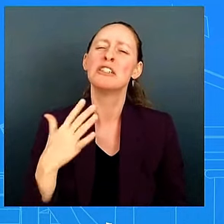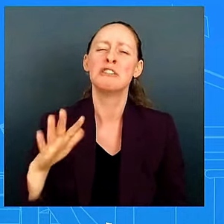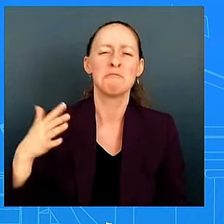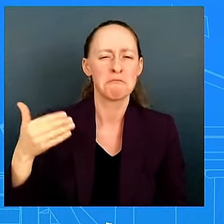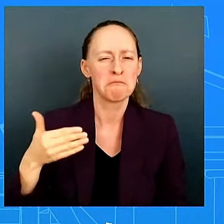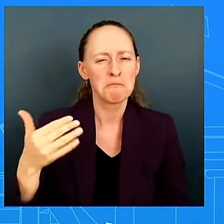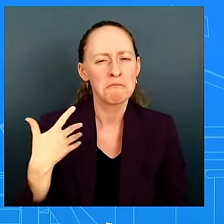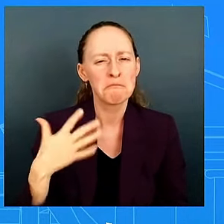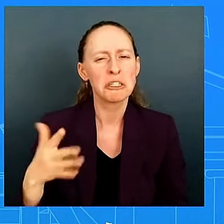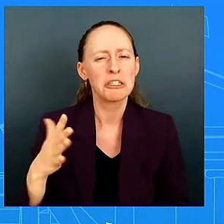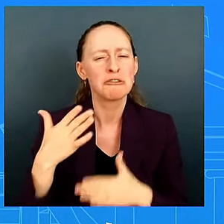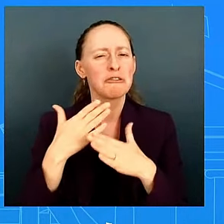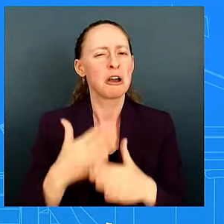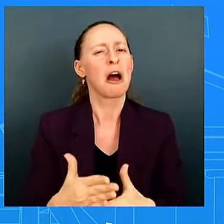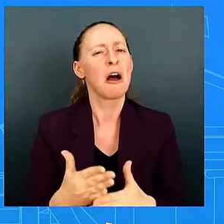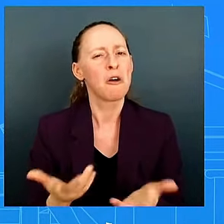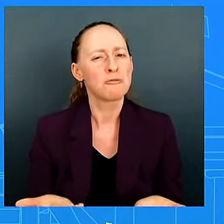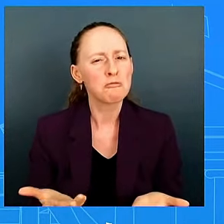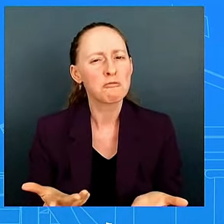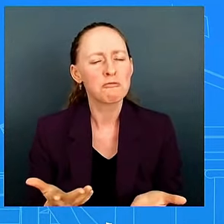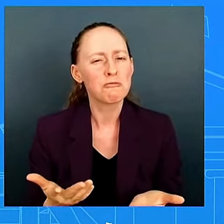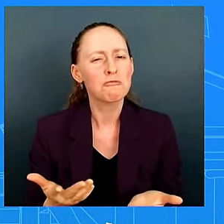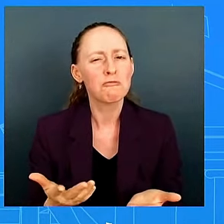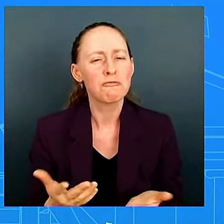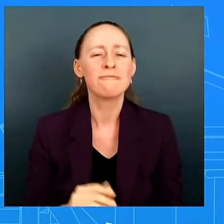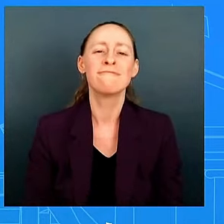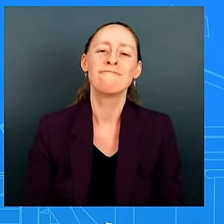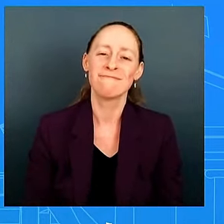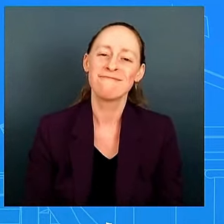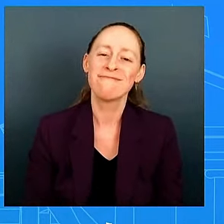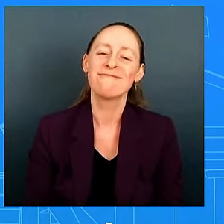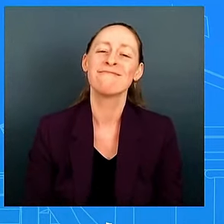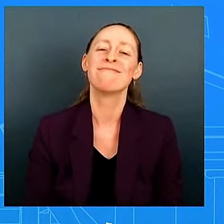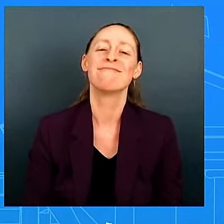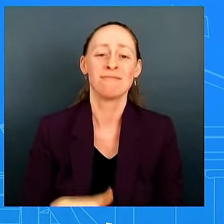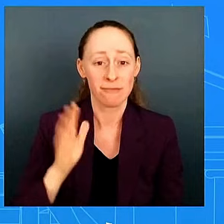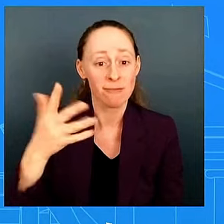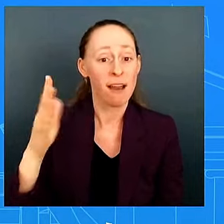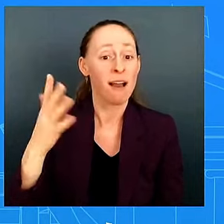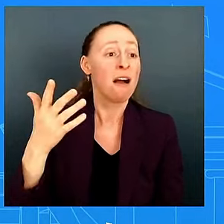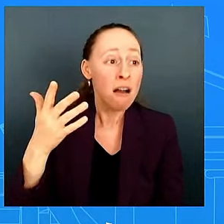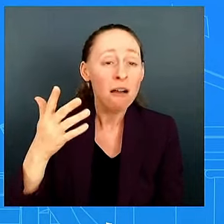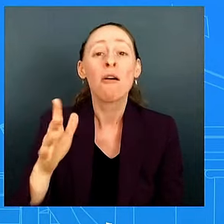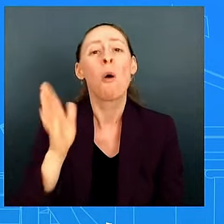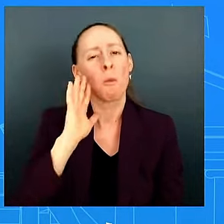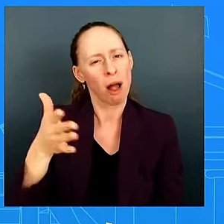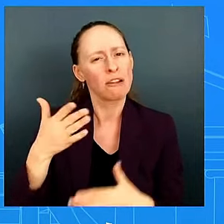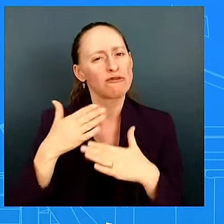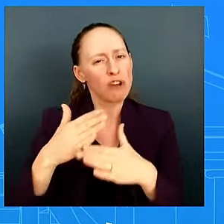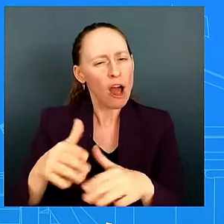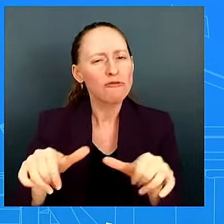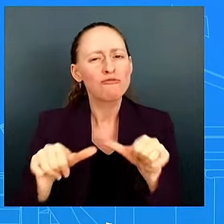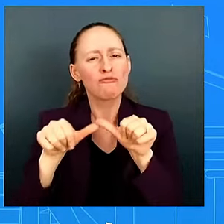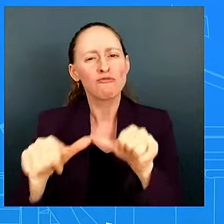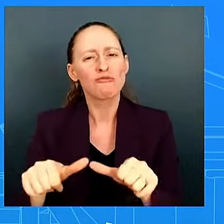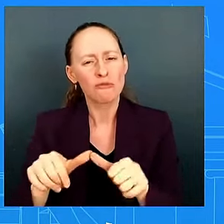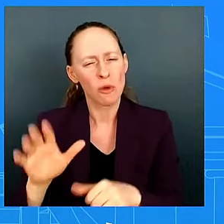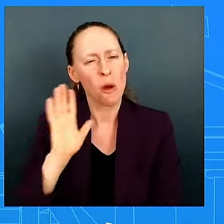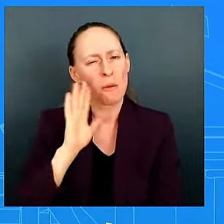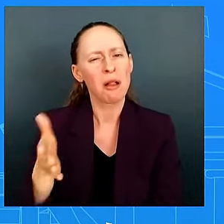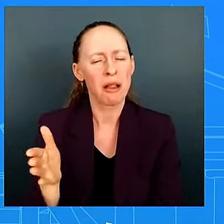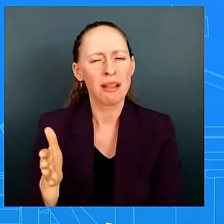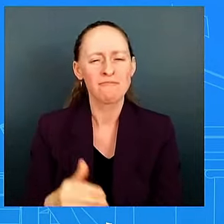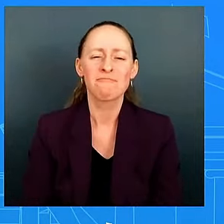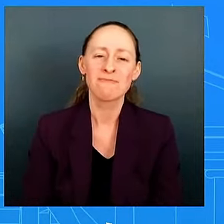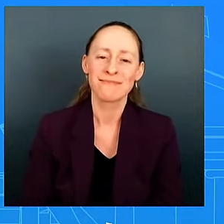and uh you know and we'll continue to do so uh put that information out there you know and